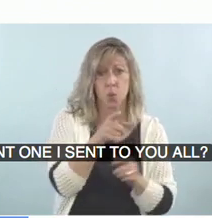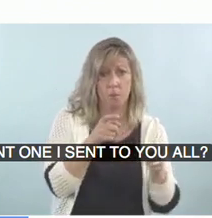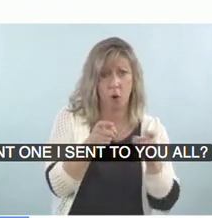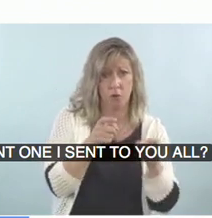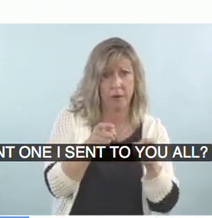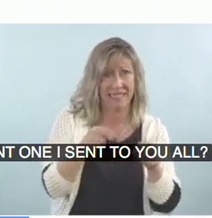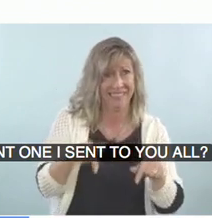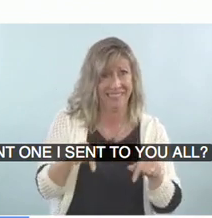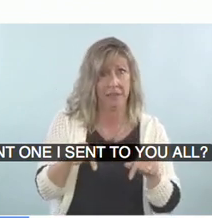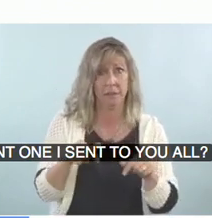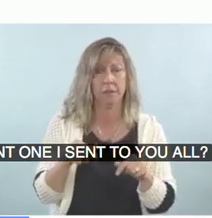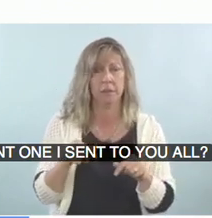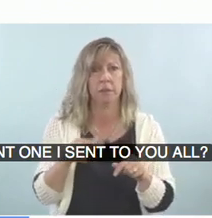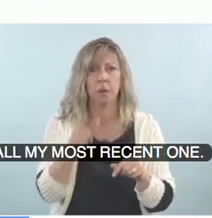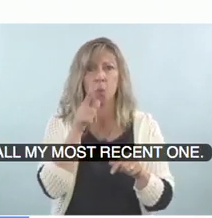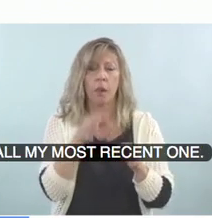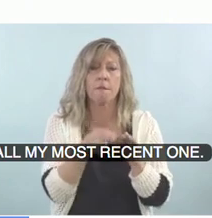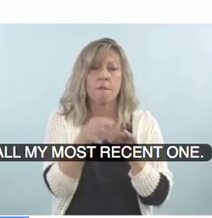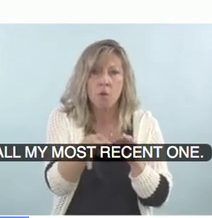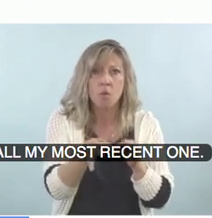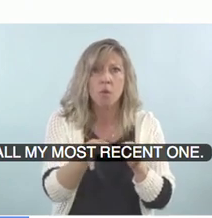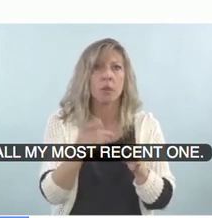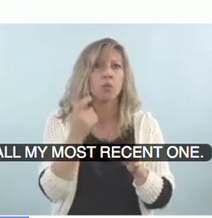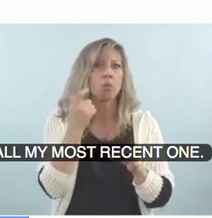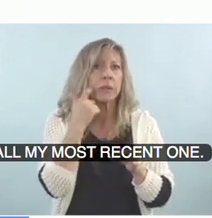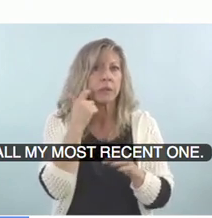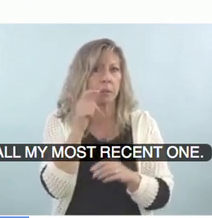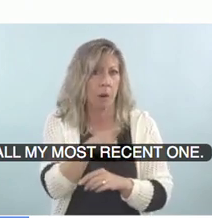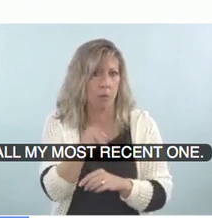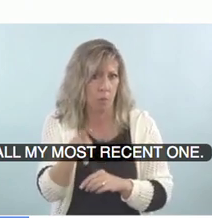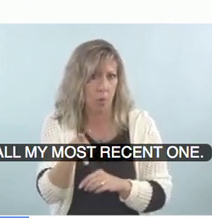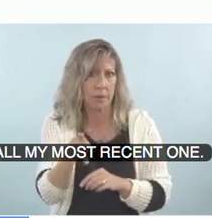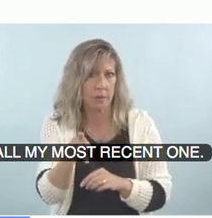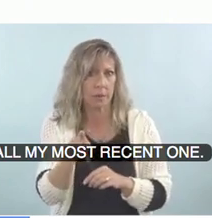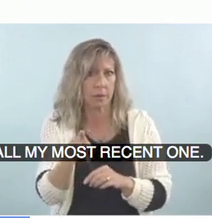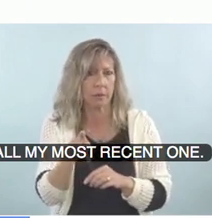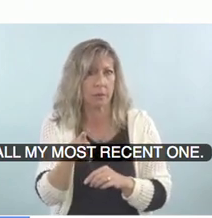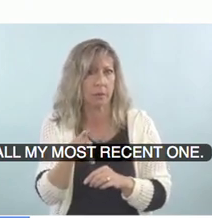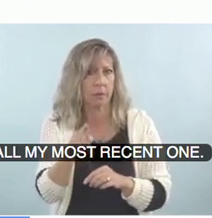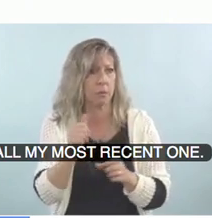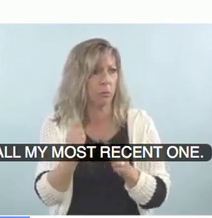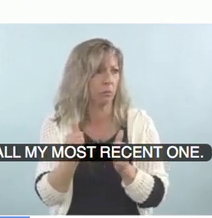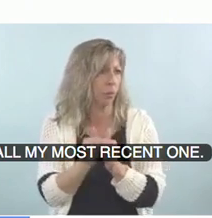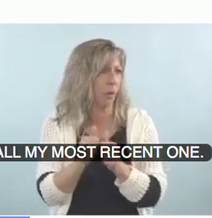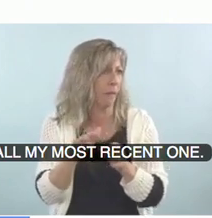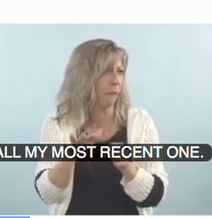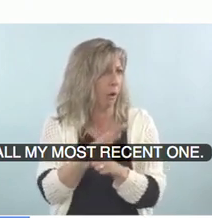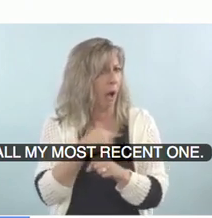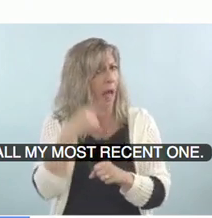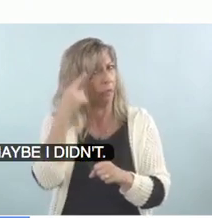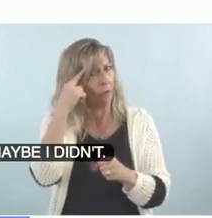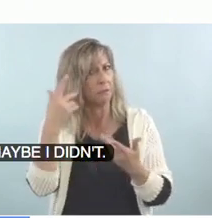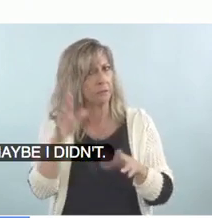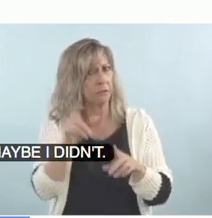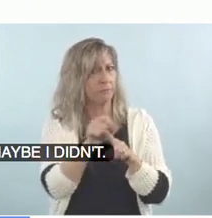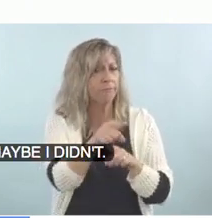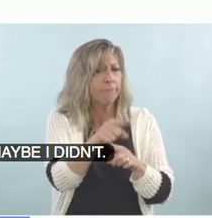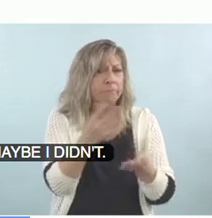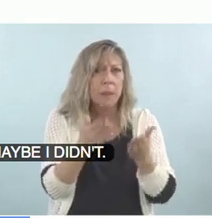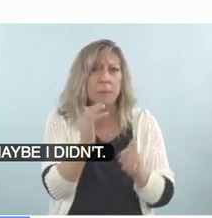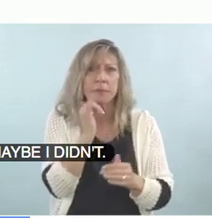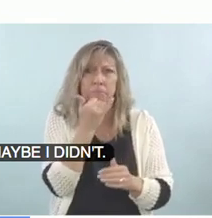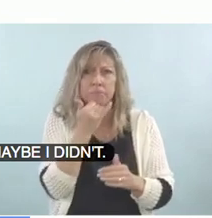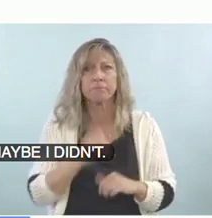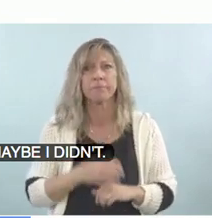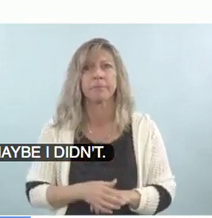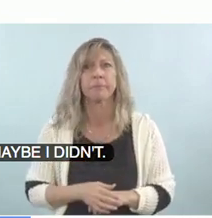most, most recent one. I, I thought I had sent it to, to, to the, to the moderators, but maybe I didn't. Um, um, I want you